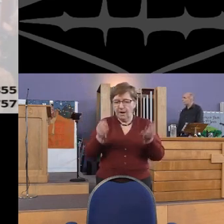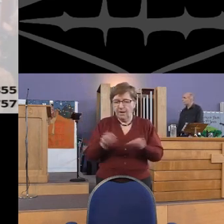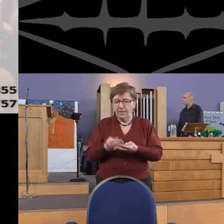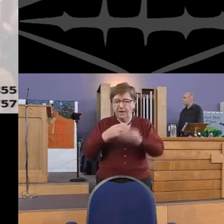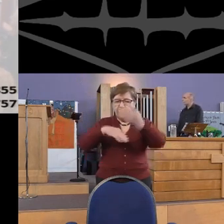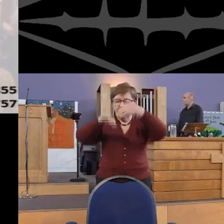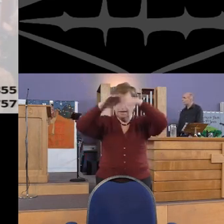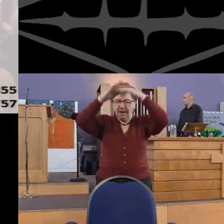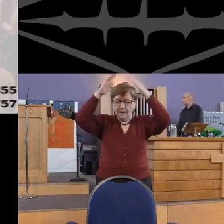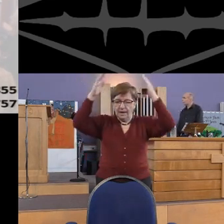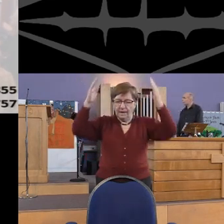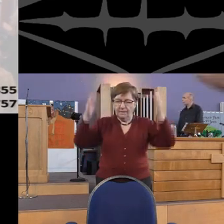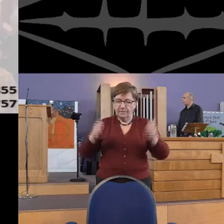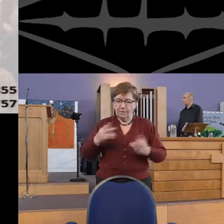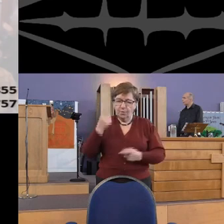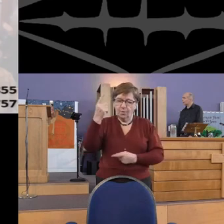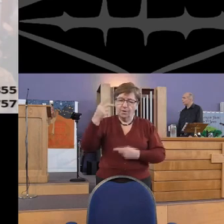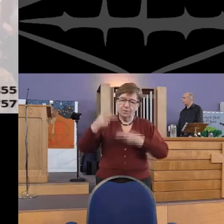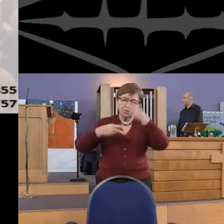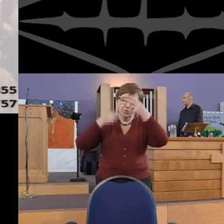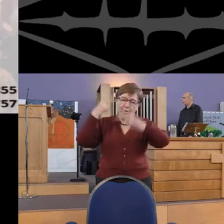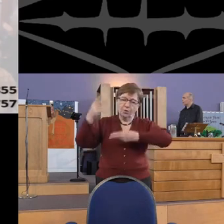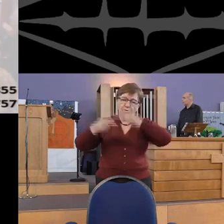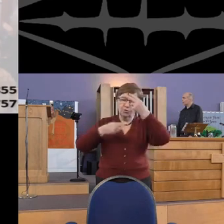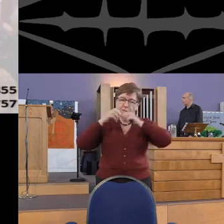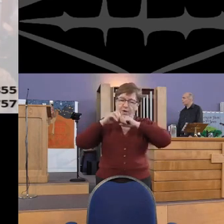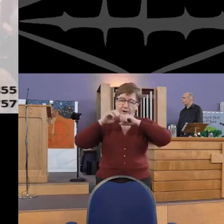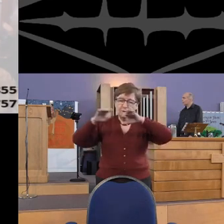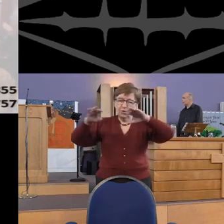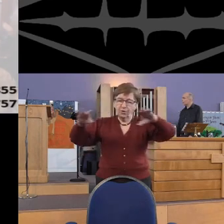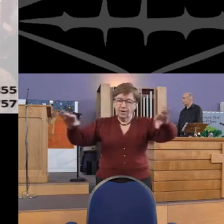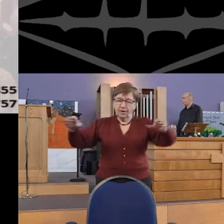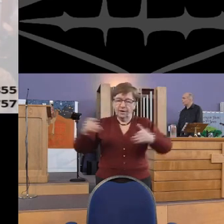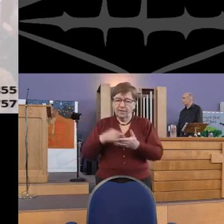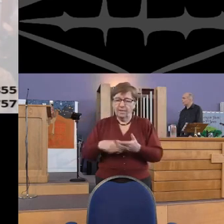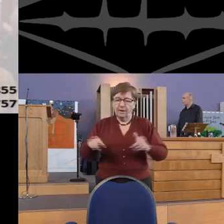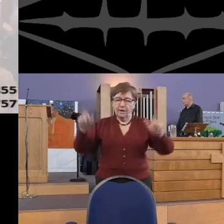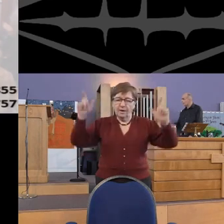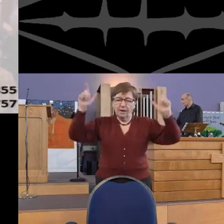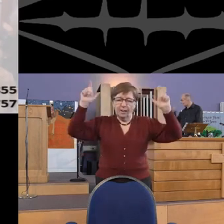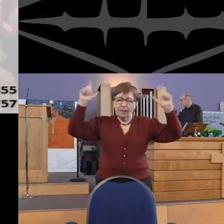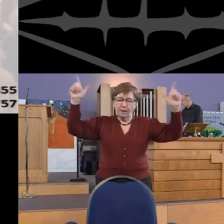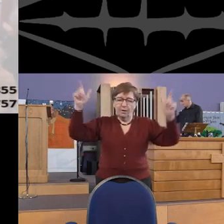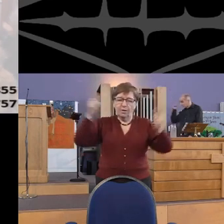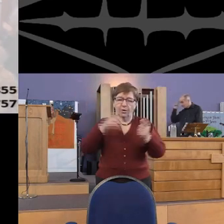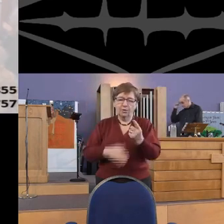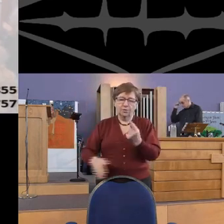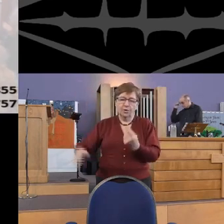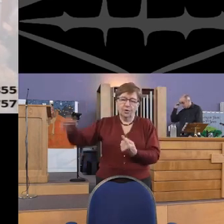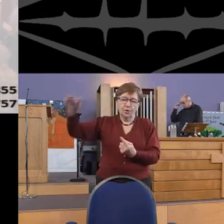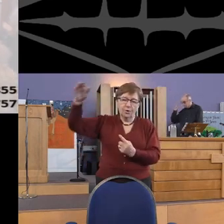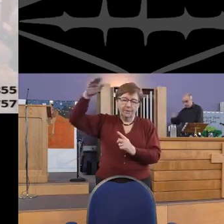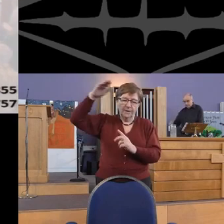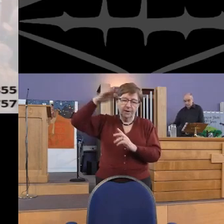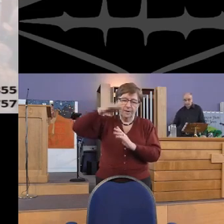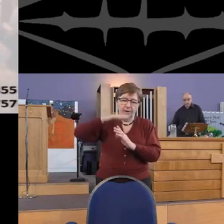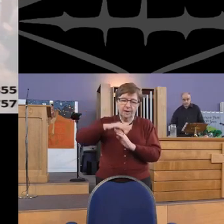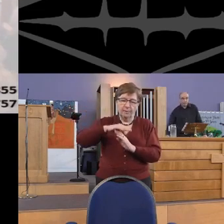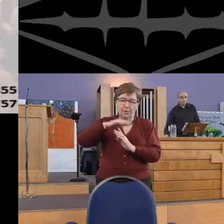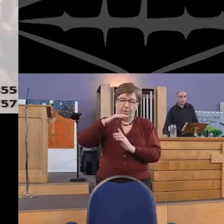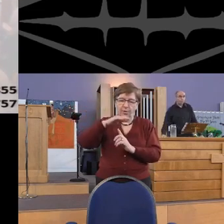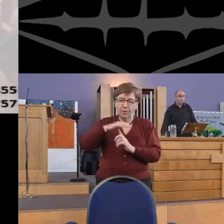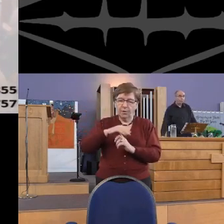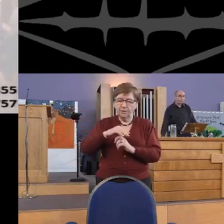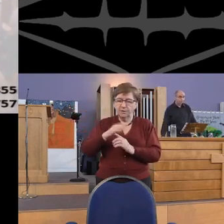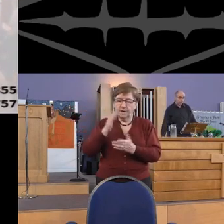earth and heaven, one song shall sing, the Lord of